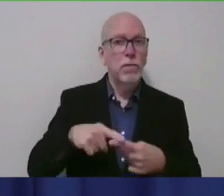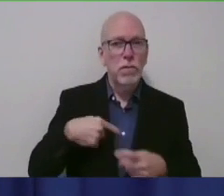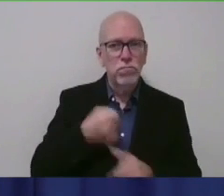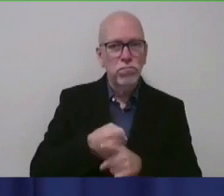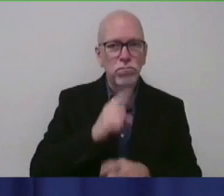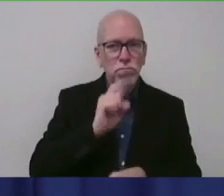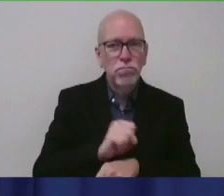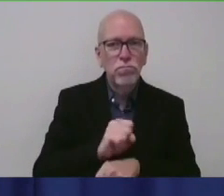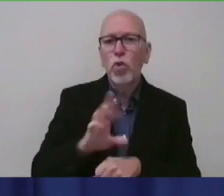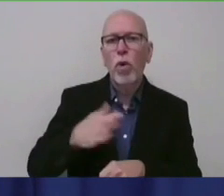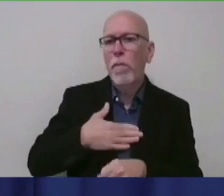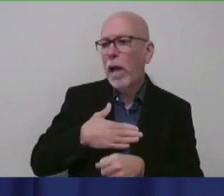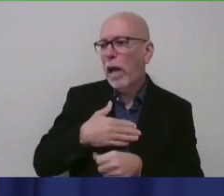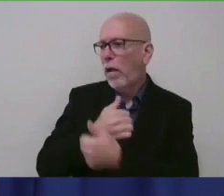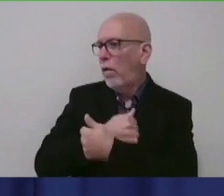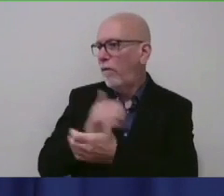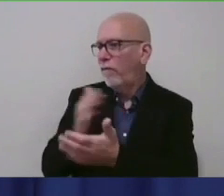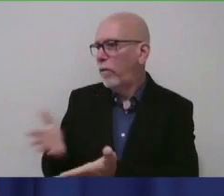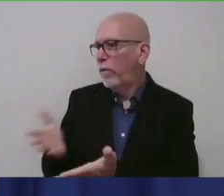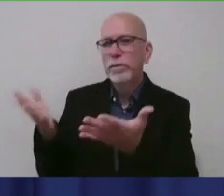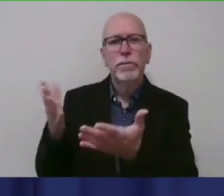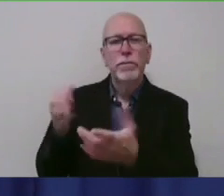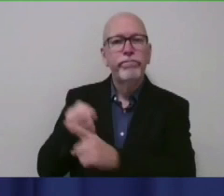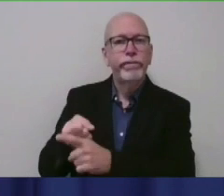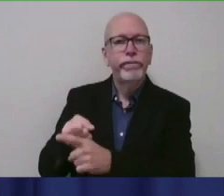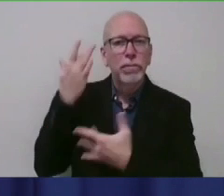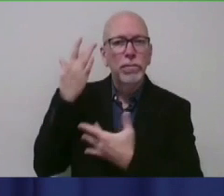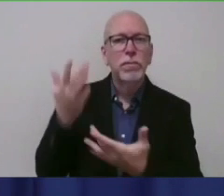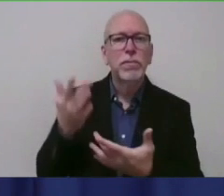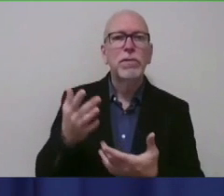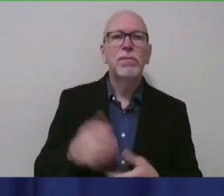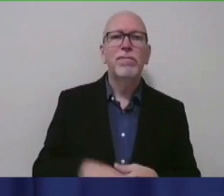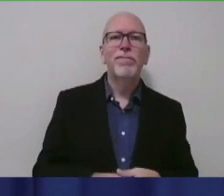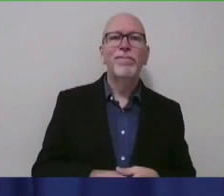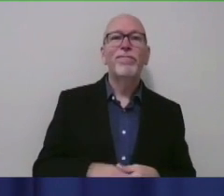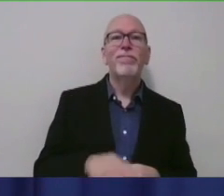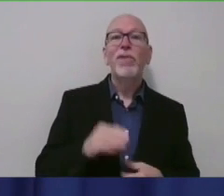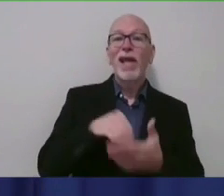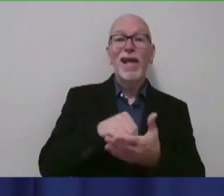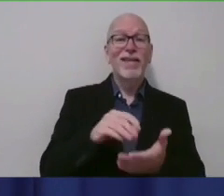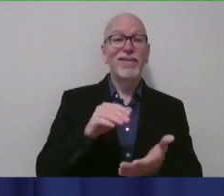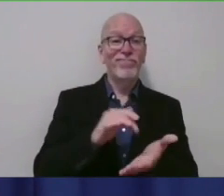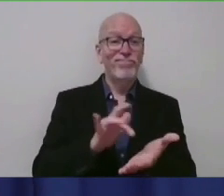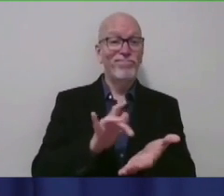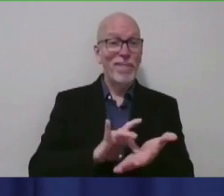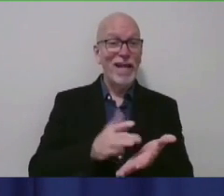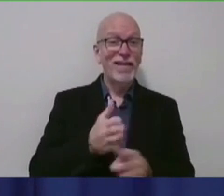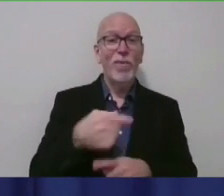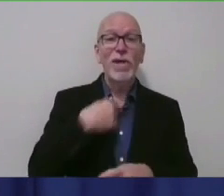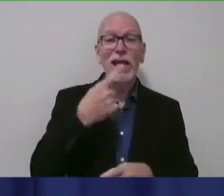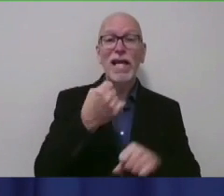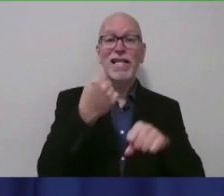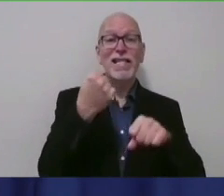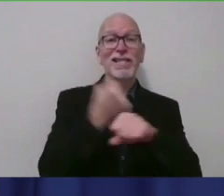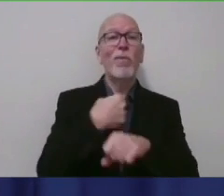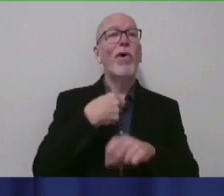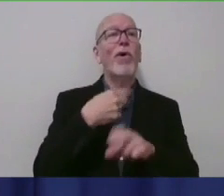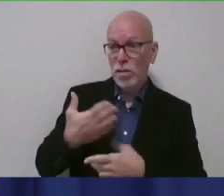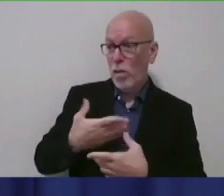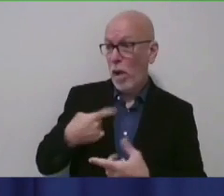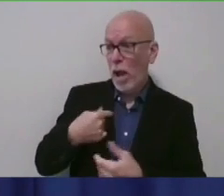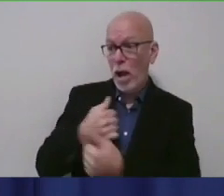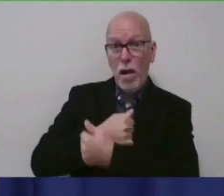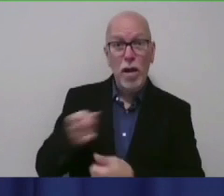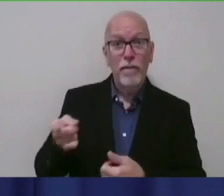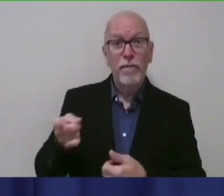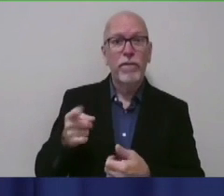until it's their loved one. In medicine, we always say, you know, it's a statistic until it's someone you love or yourself. And then it's 100%